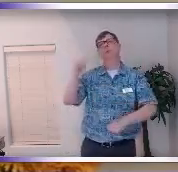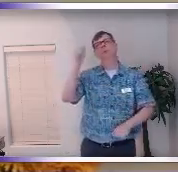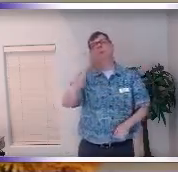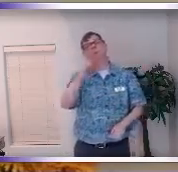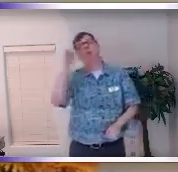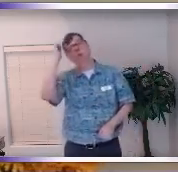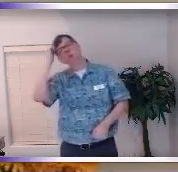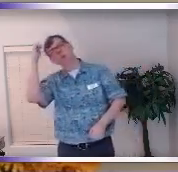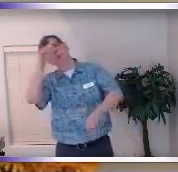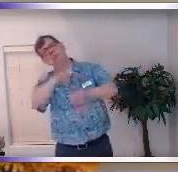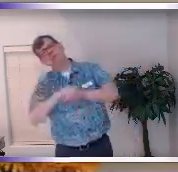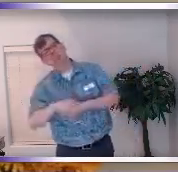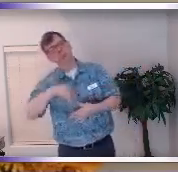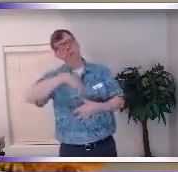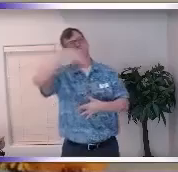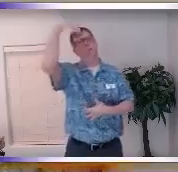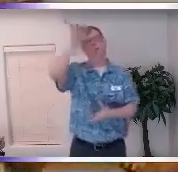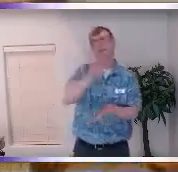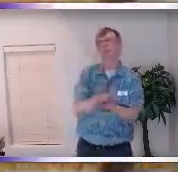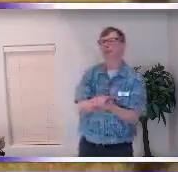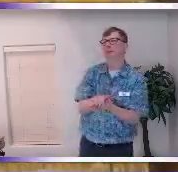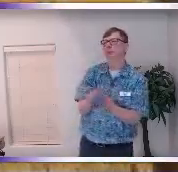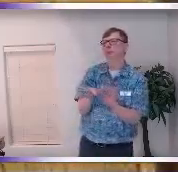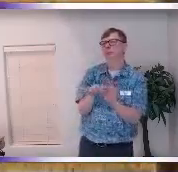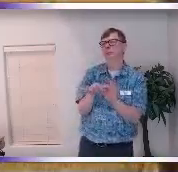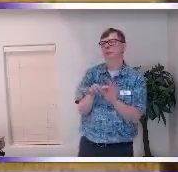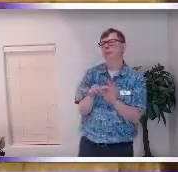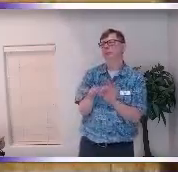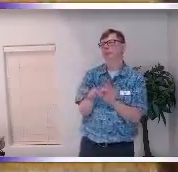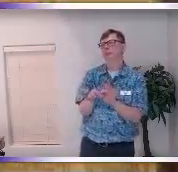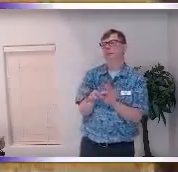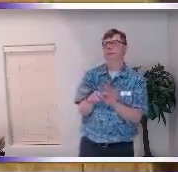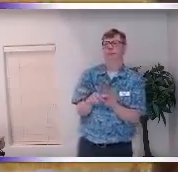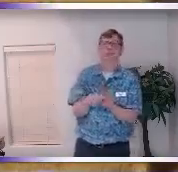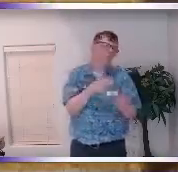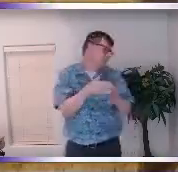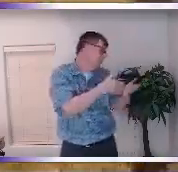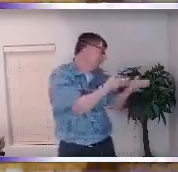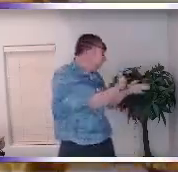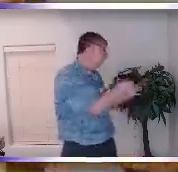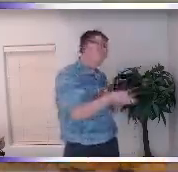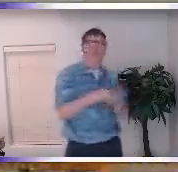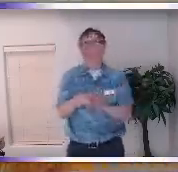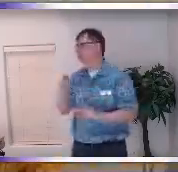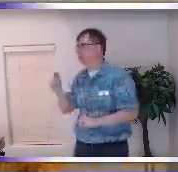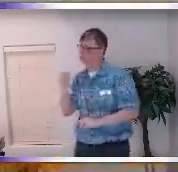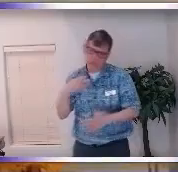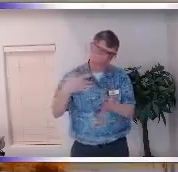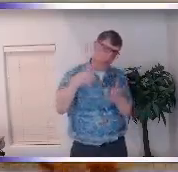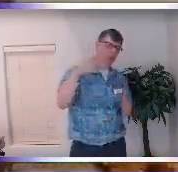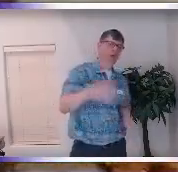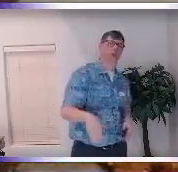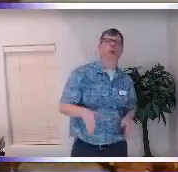when it gets a hold of a spiritual teaching tries to do it's busy doing and that's okay in the beginning because this is what